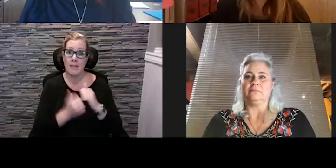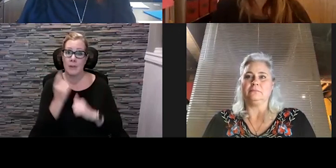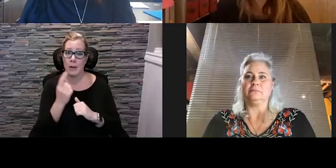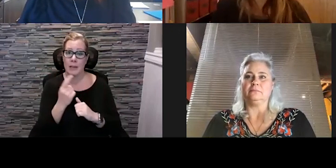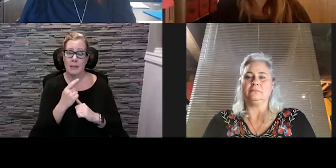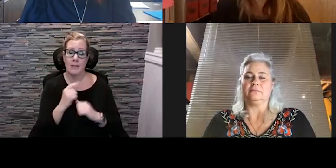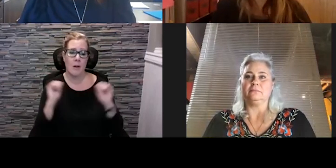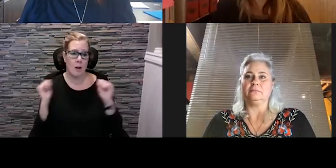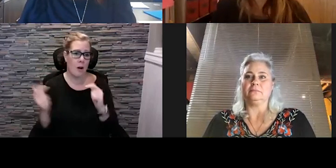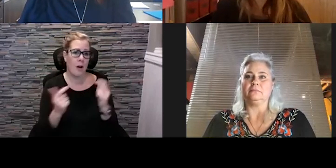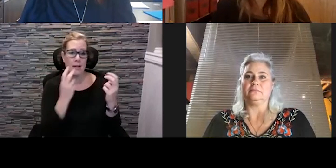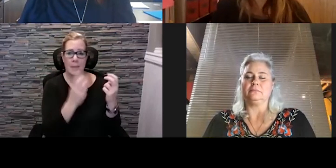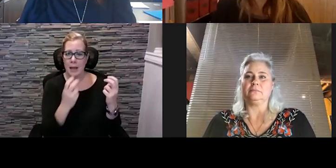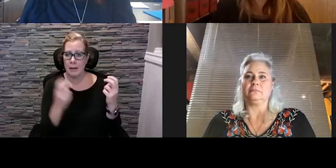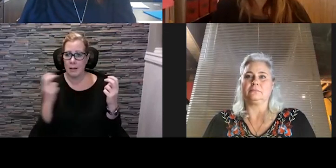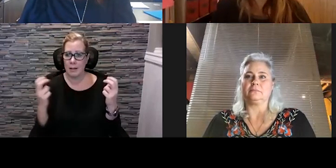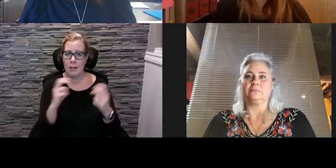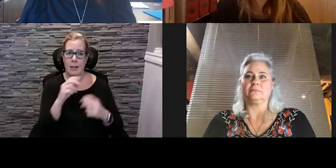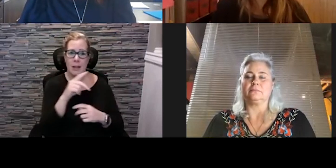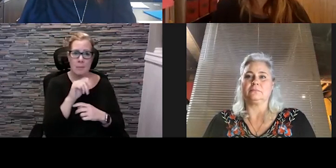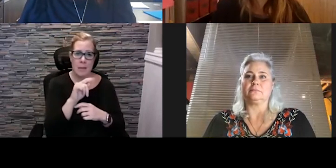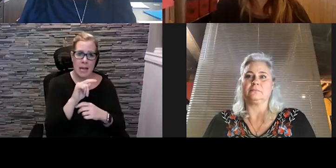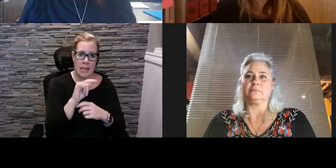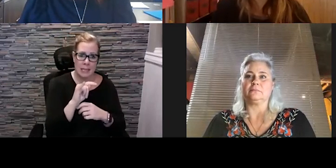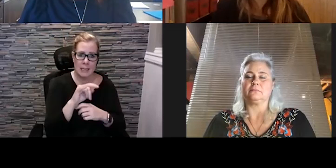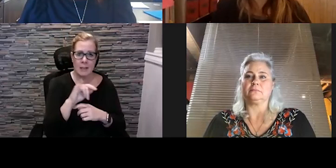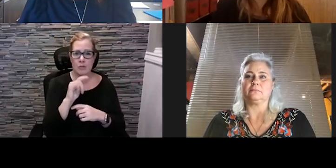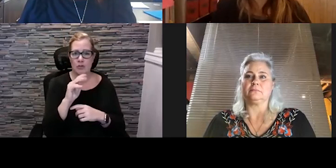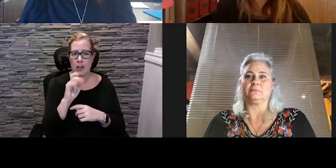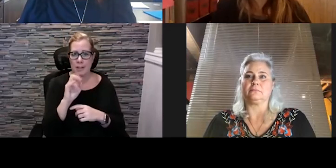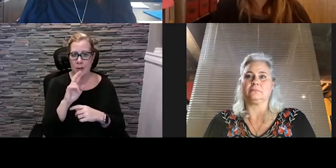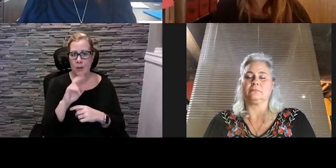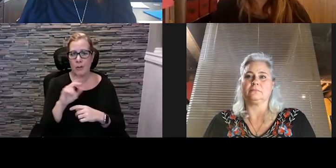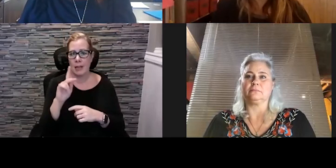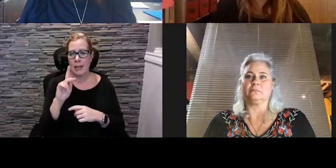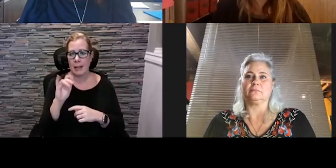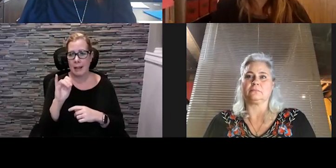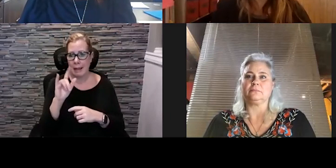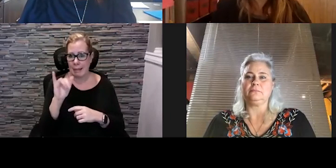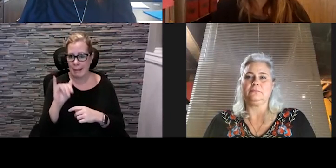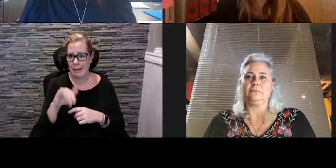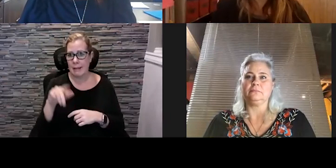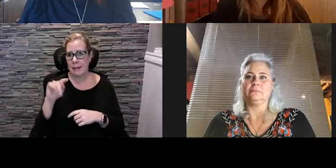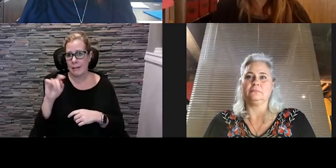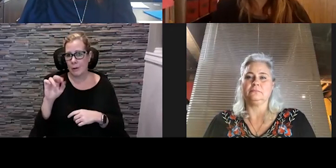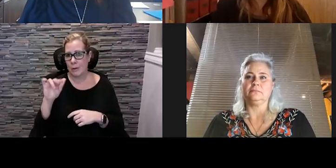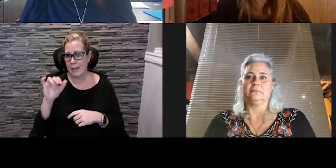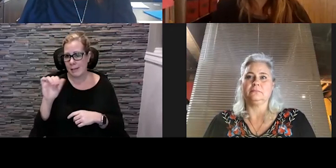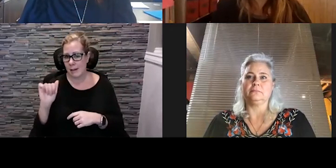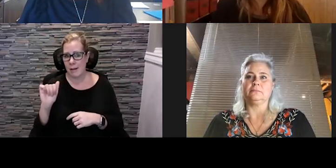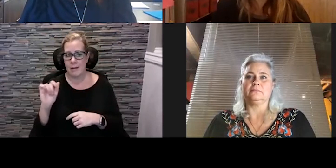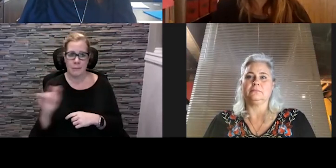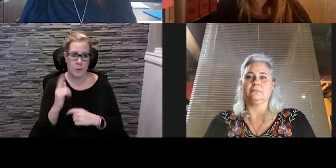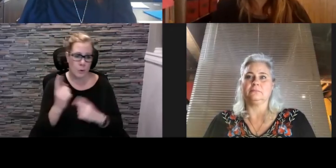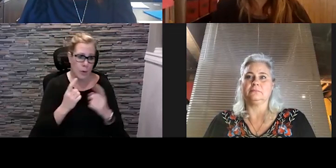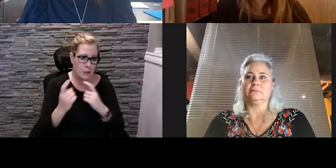all of our panelists patty jennifer teresa kaylee for moderating um all the questions and everyone here for for being witness today